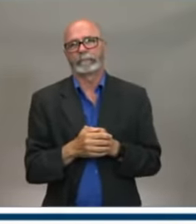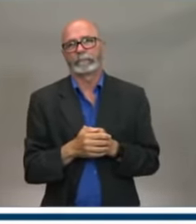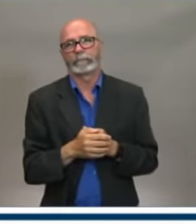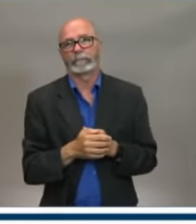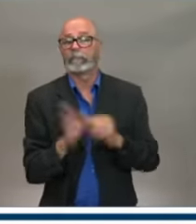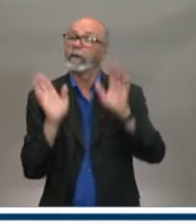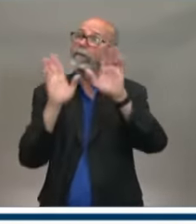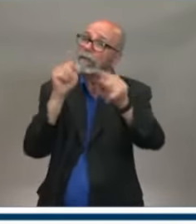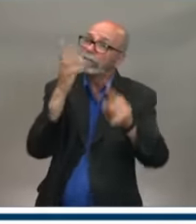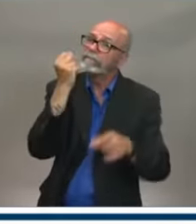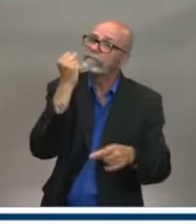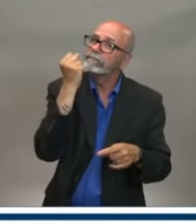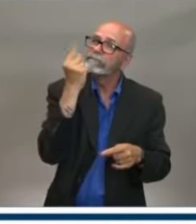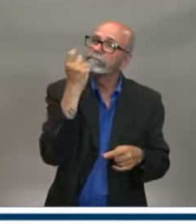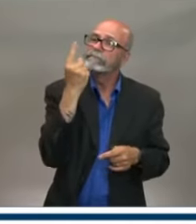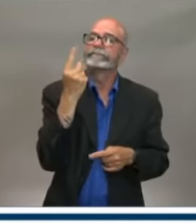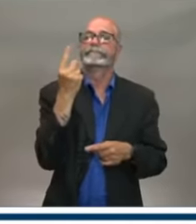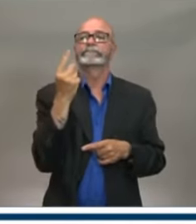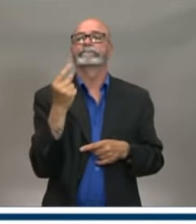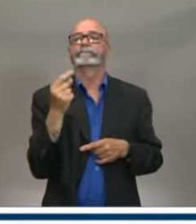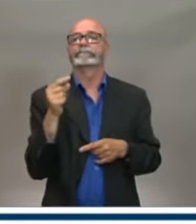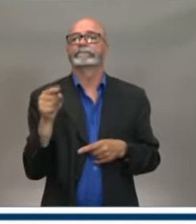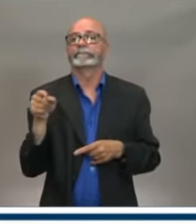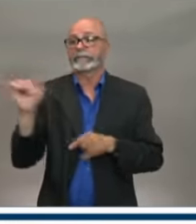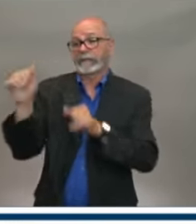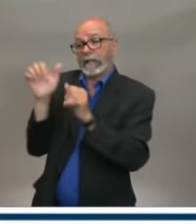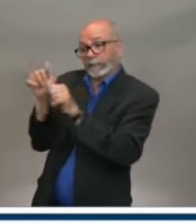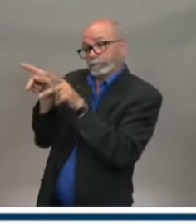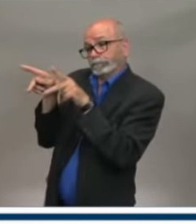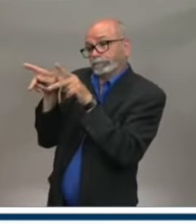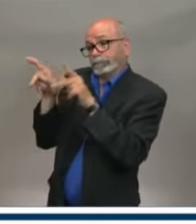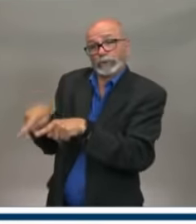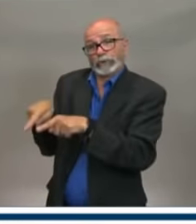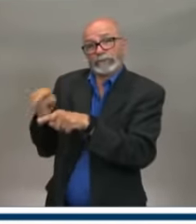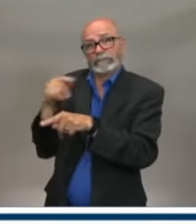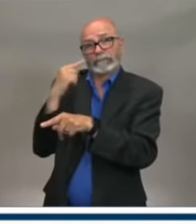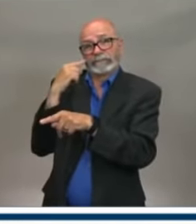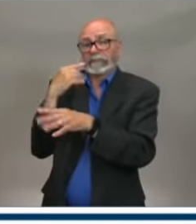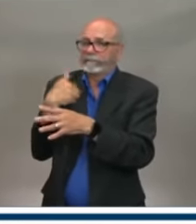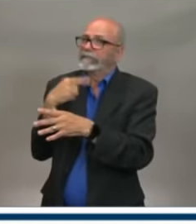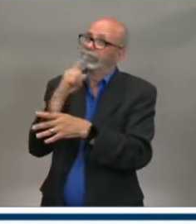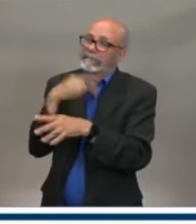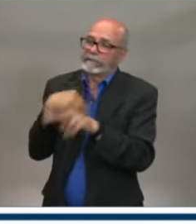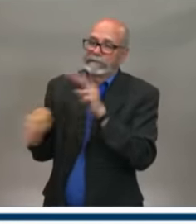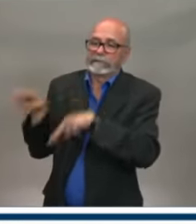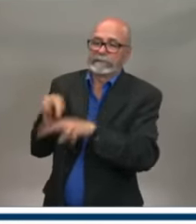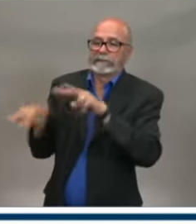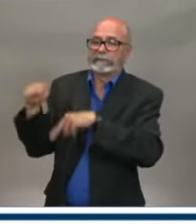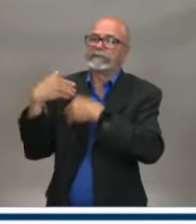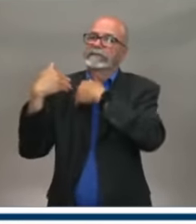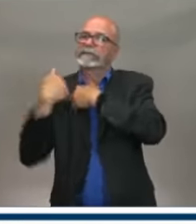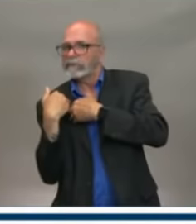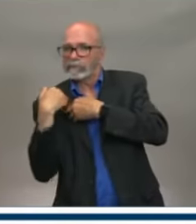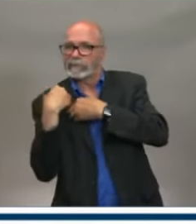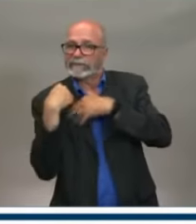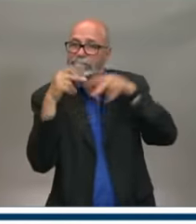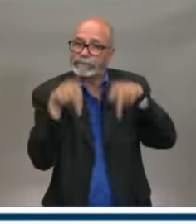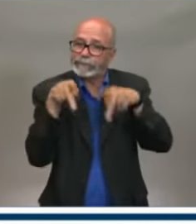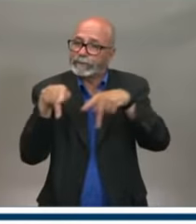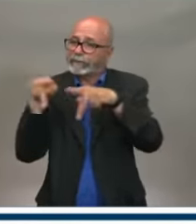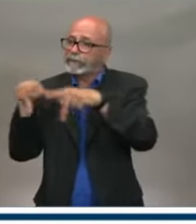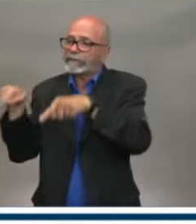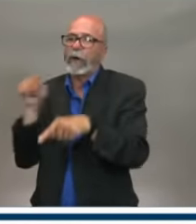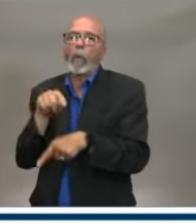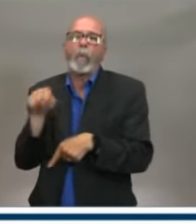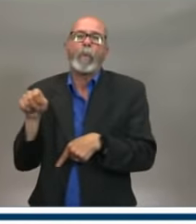that individual Nova Scotians, we also need to do our part. We also need to continue practicing the